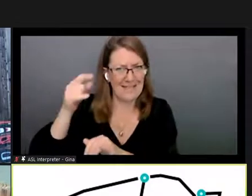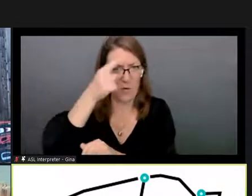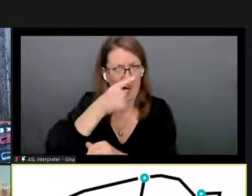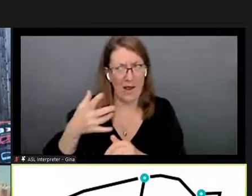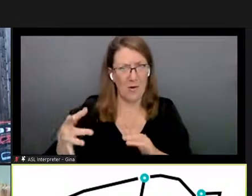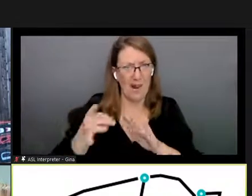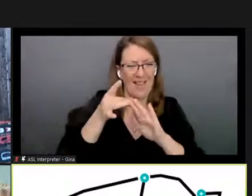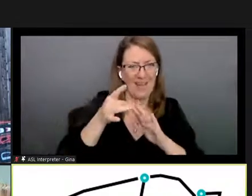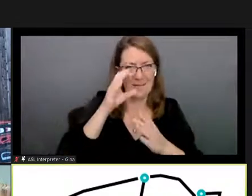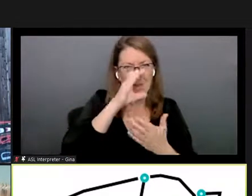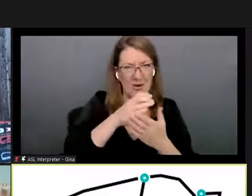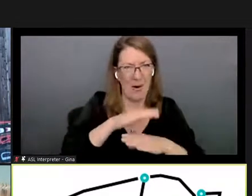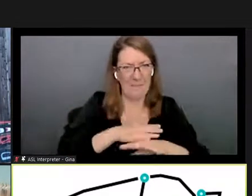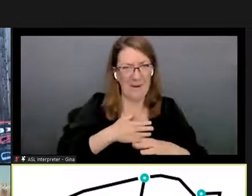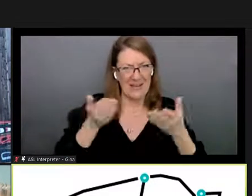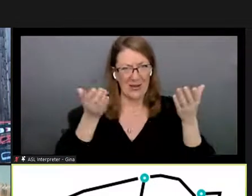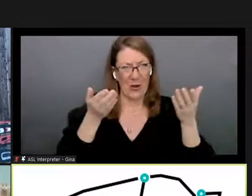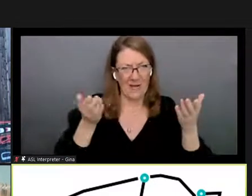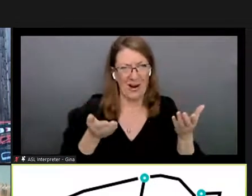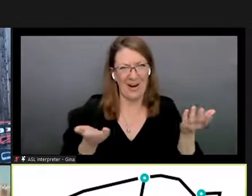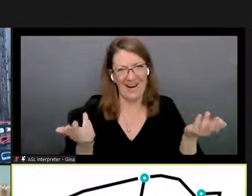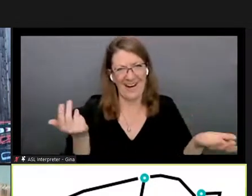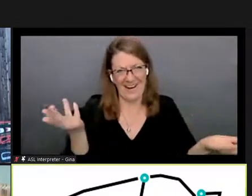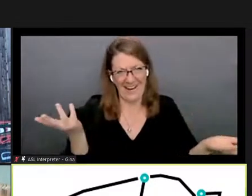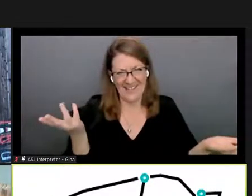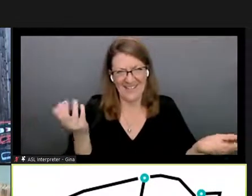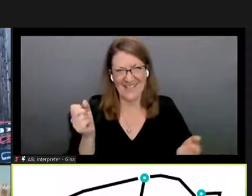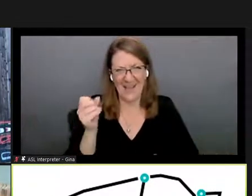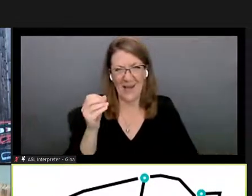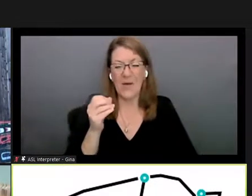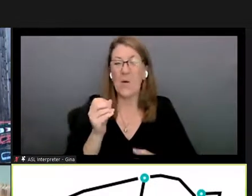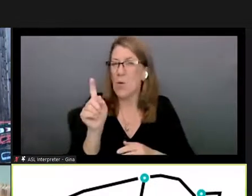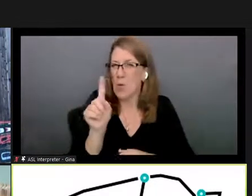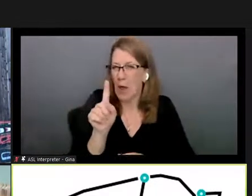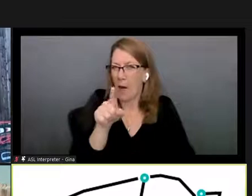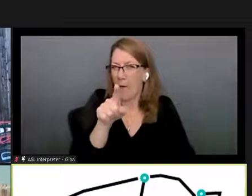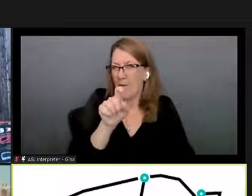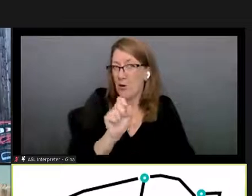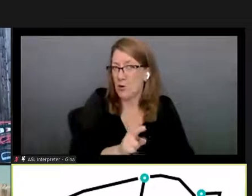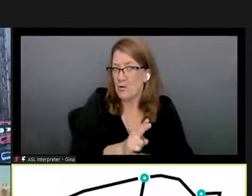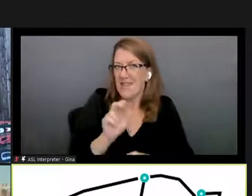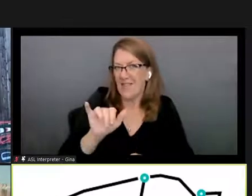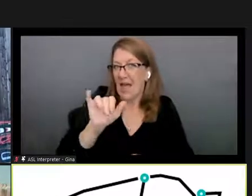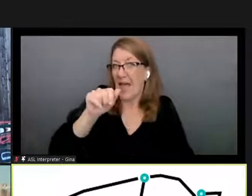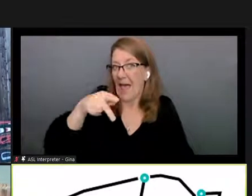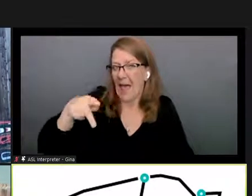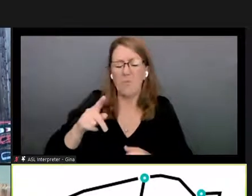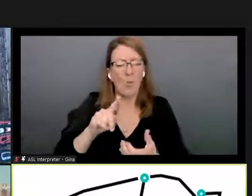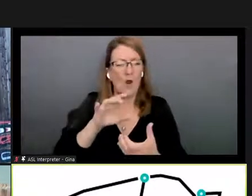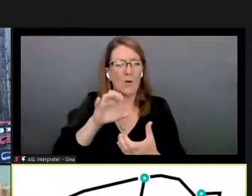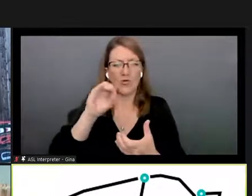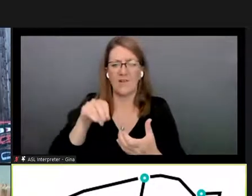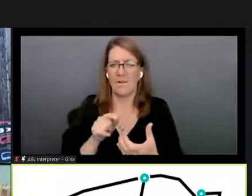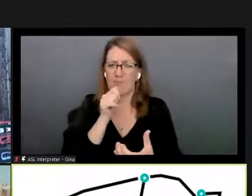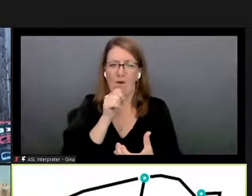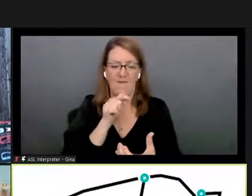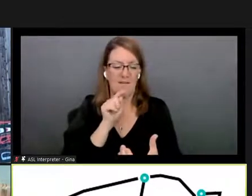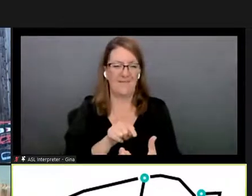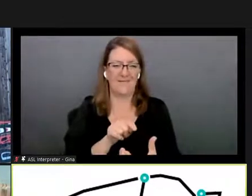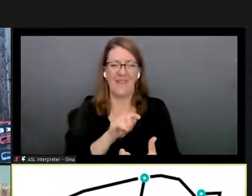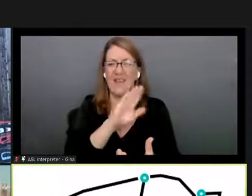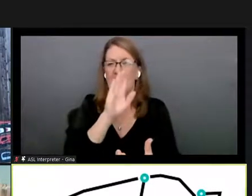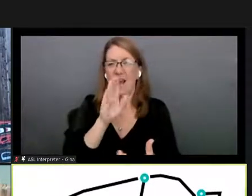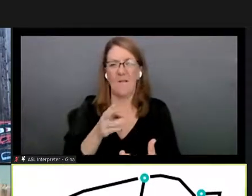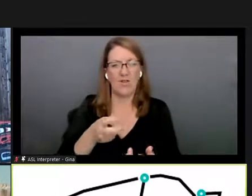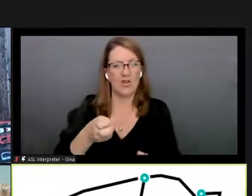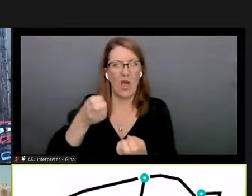and so wherever you're using this app it's 100 private because it doesn't upload the